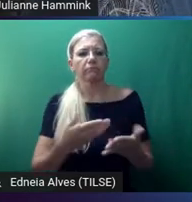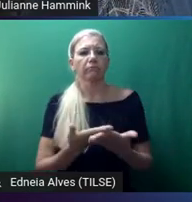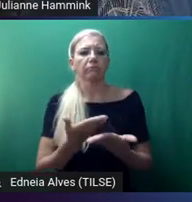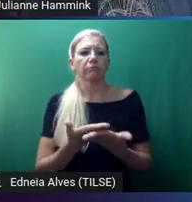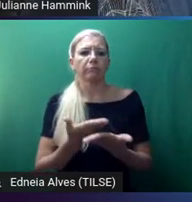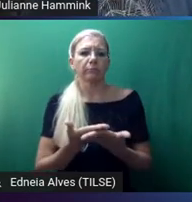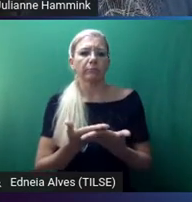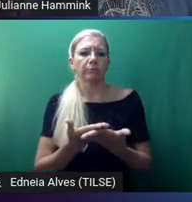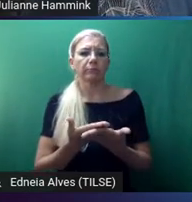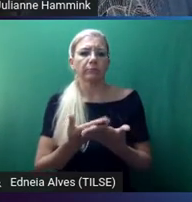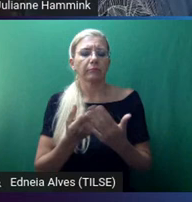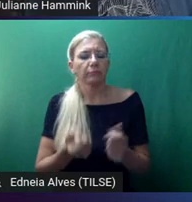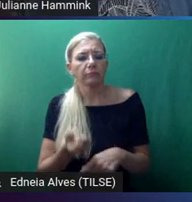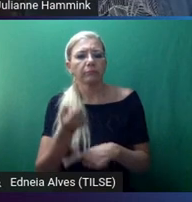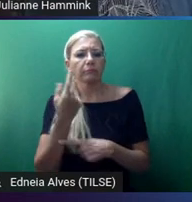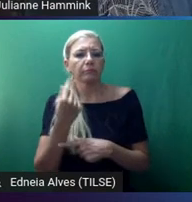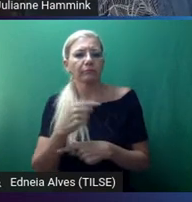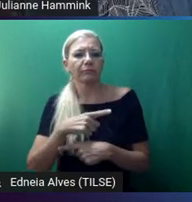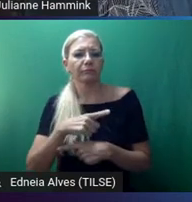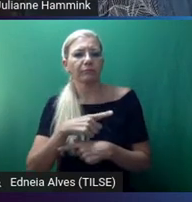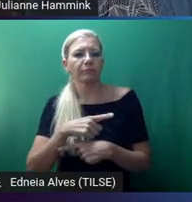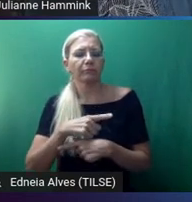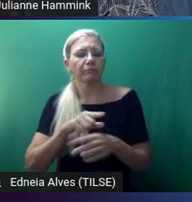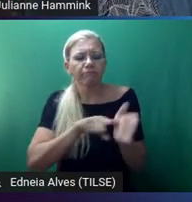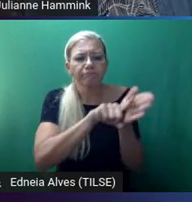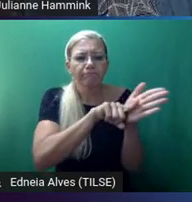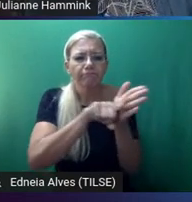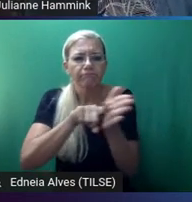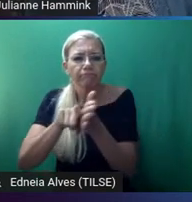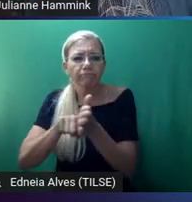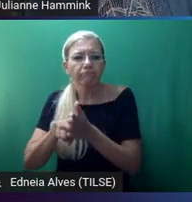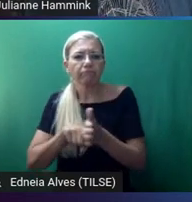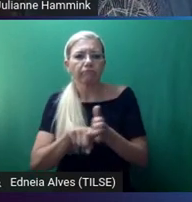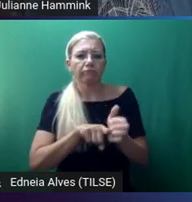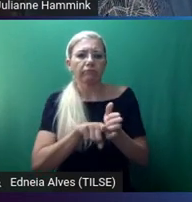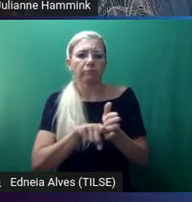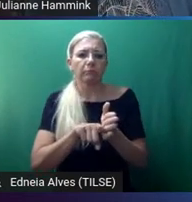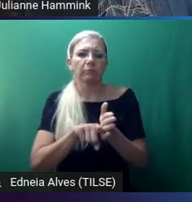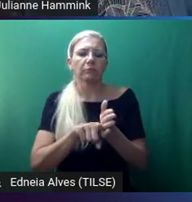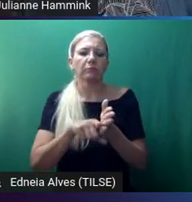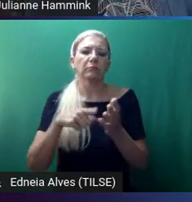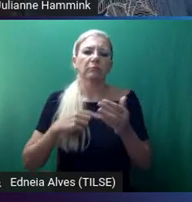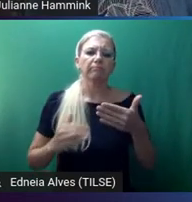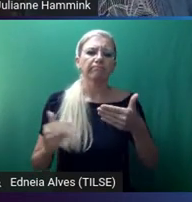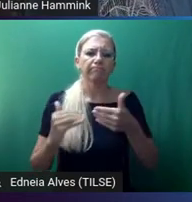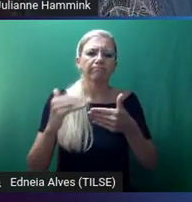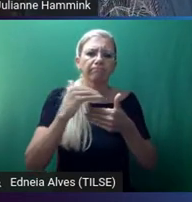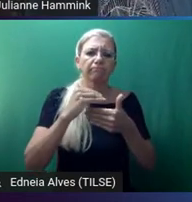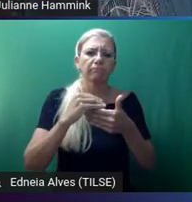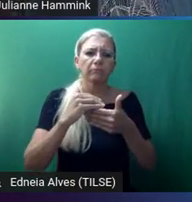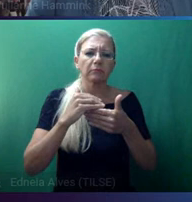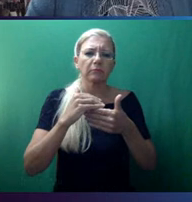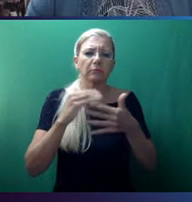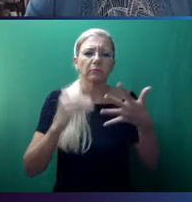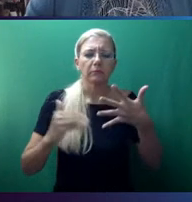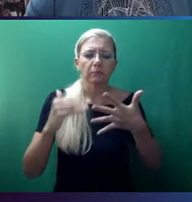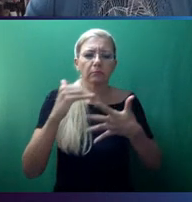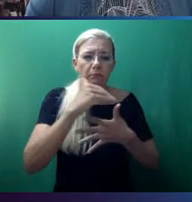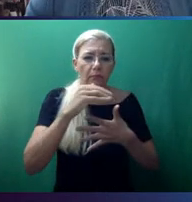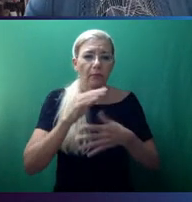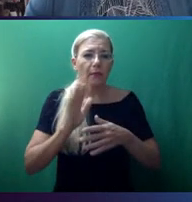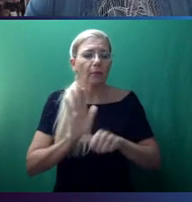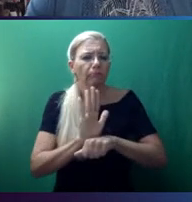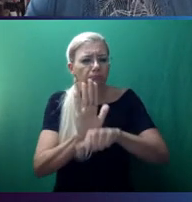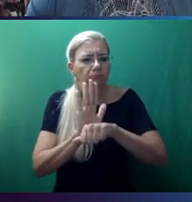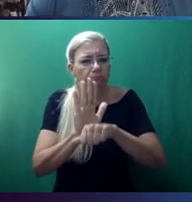would look like? We need more research. So, and the need for collaboration, interdisciplinary collaboration is important